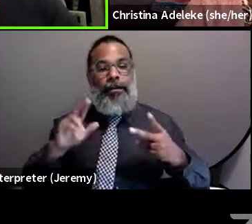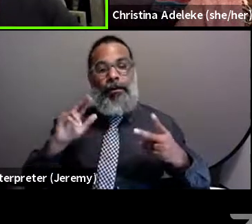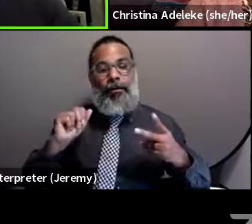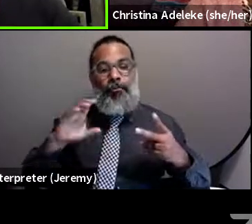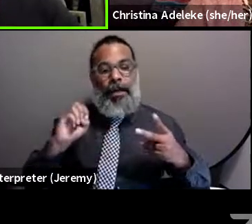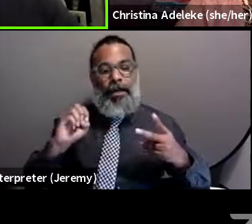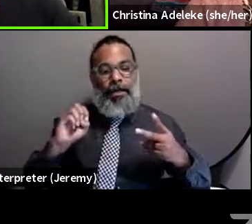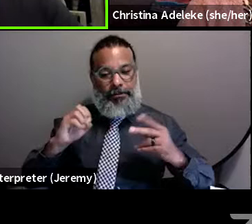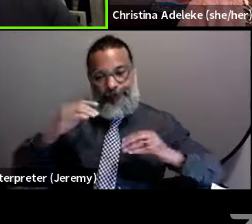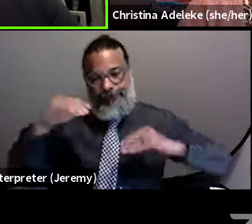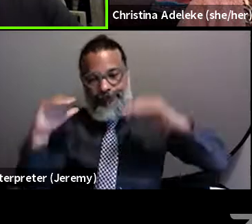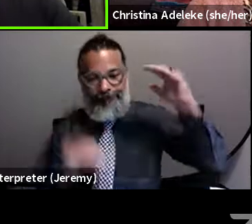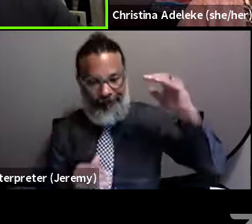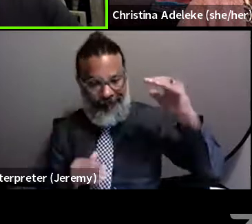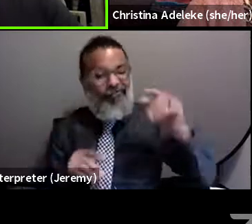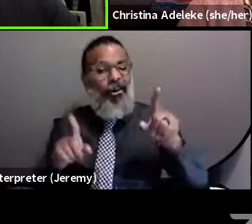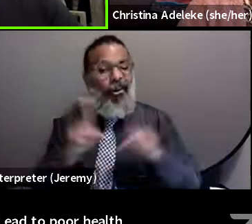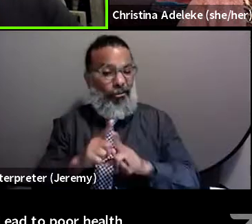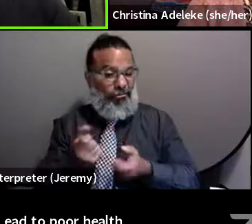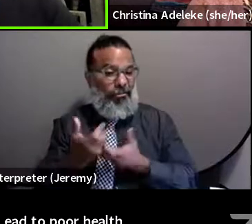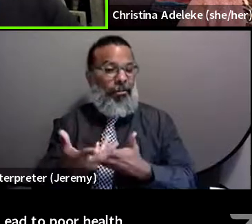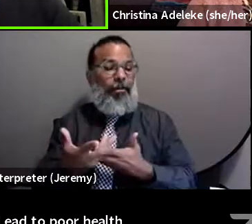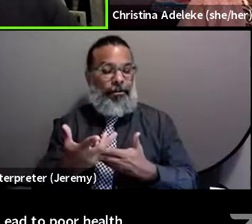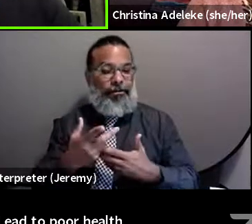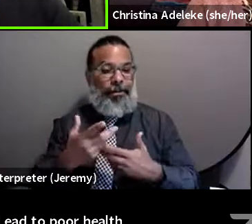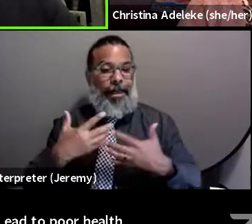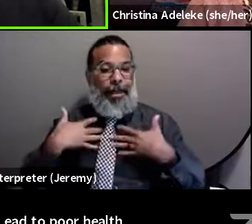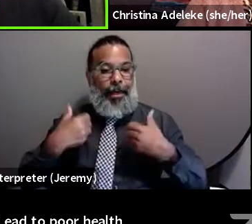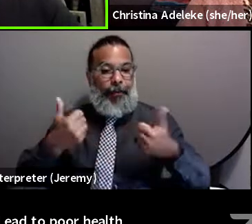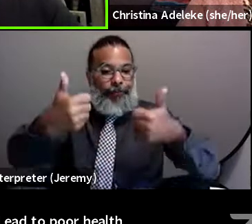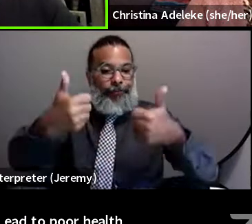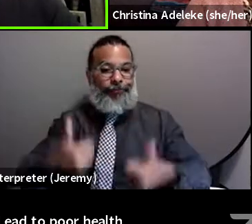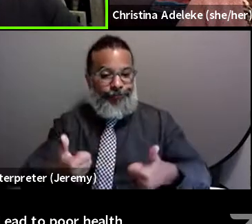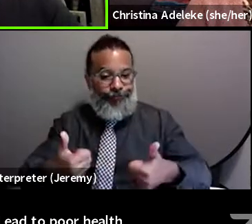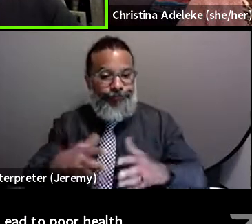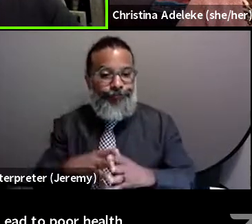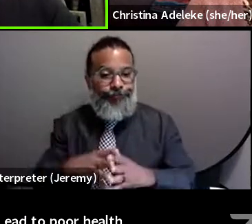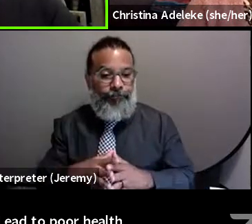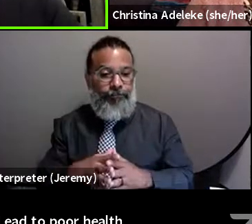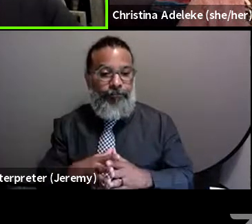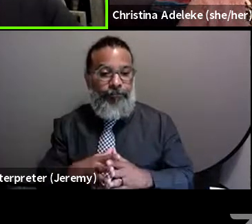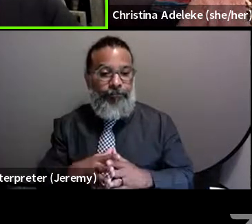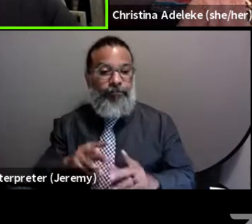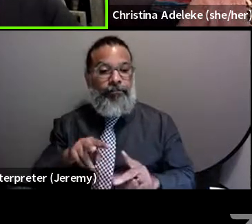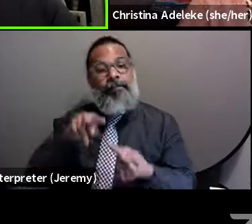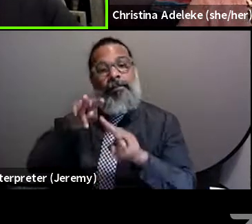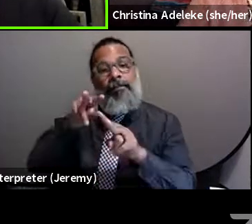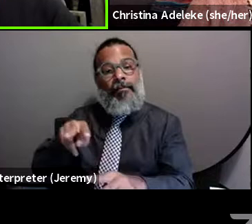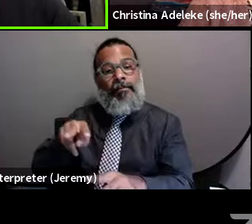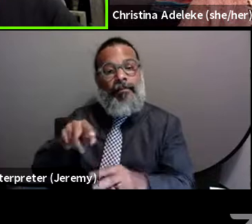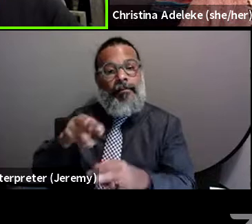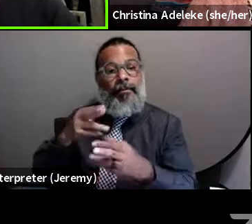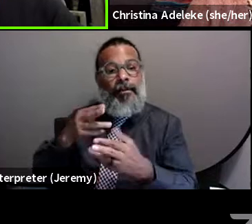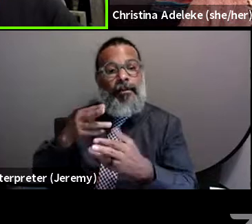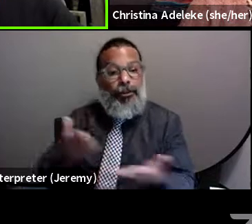outcomes. When we look at the resources, are they evenly distributed?